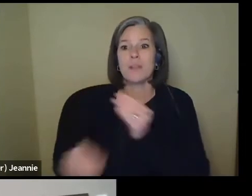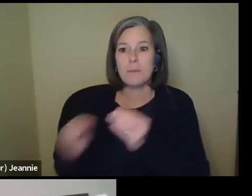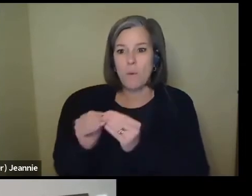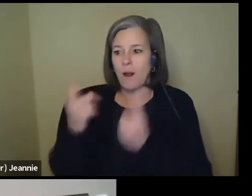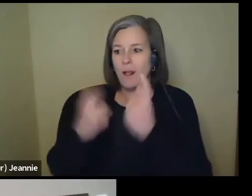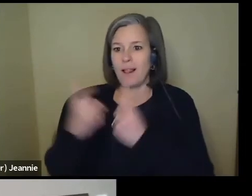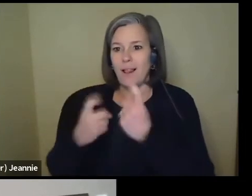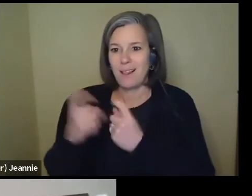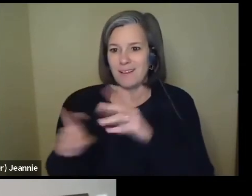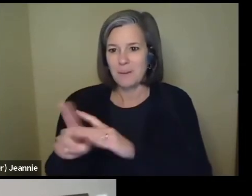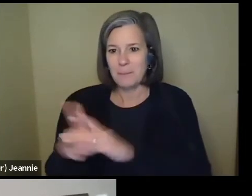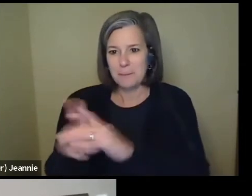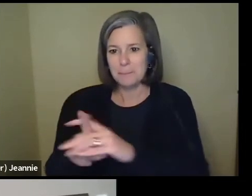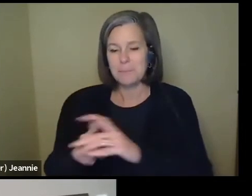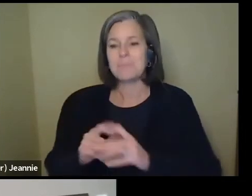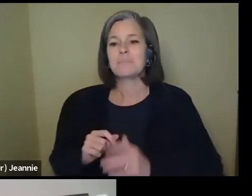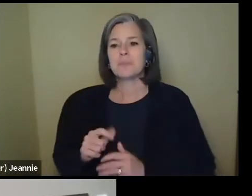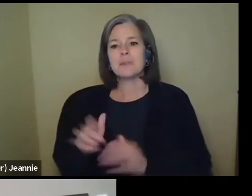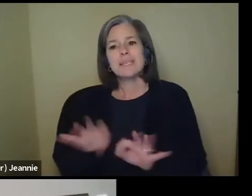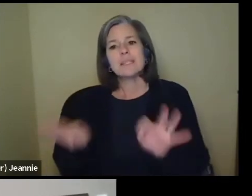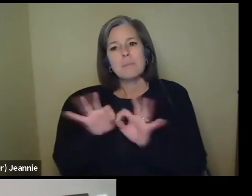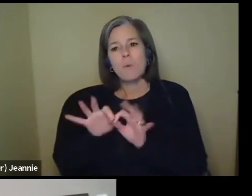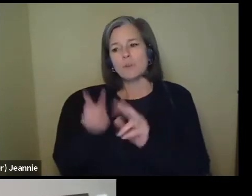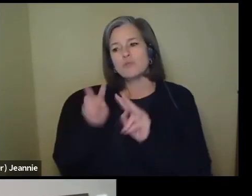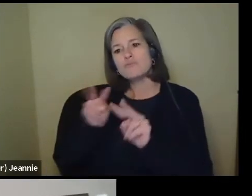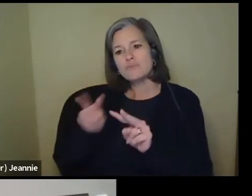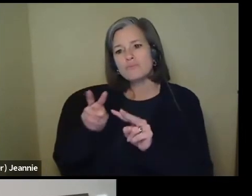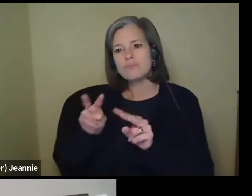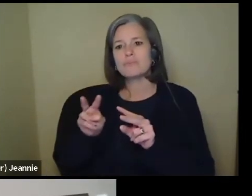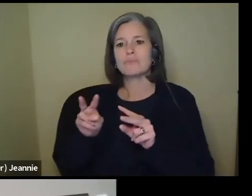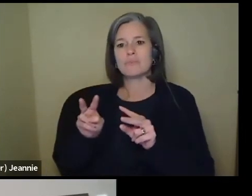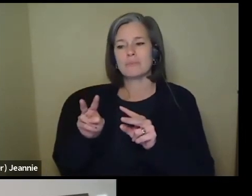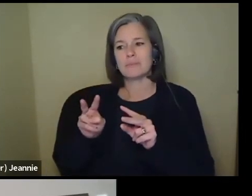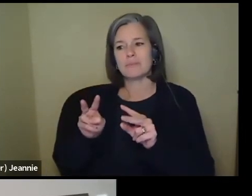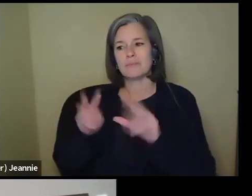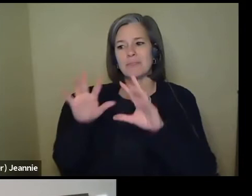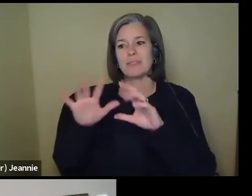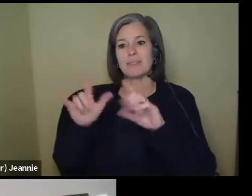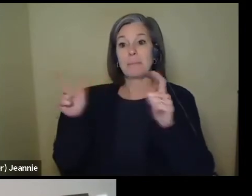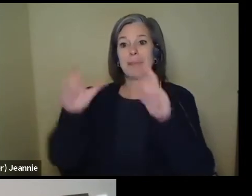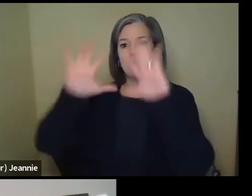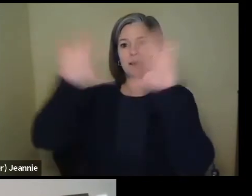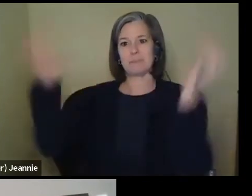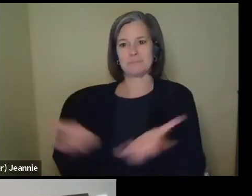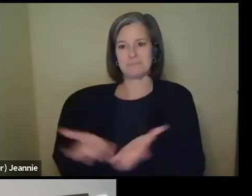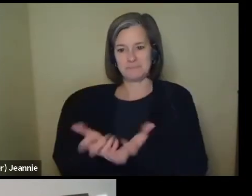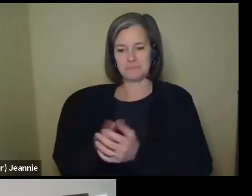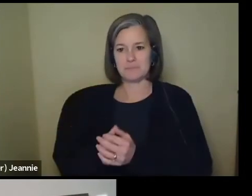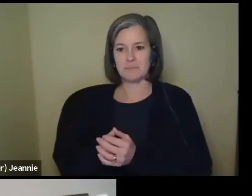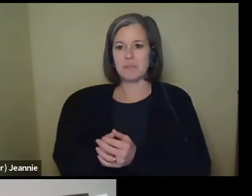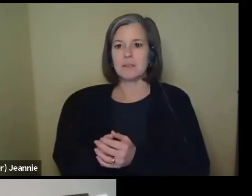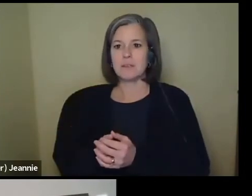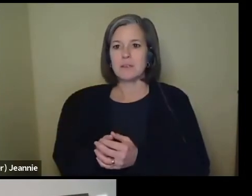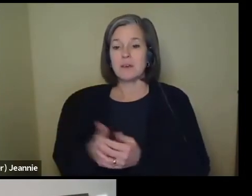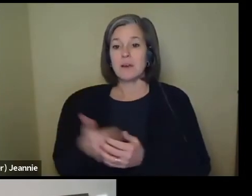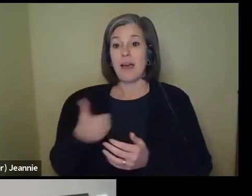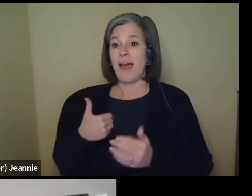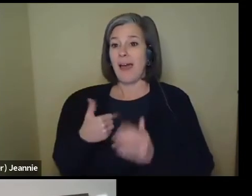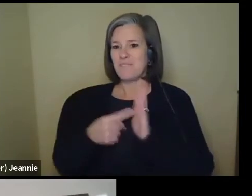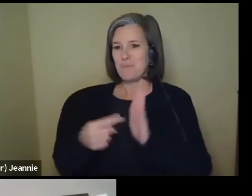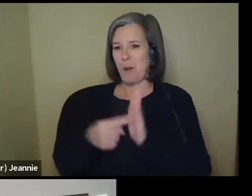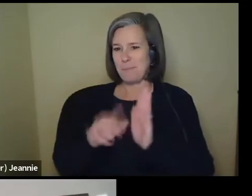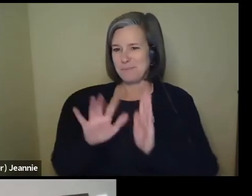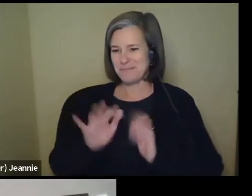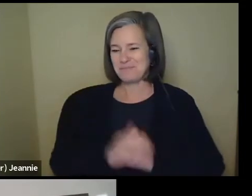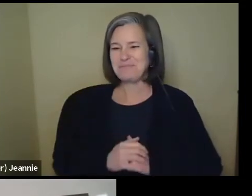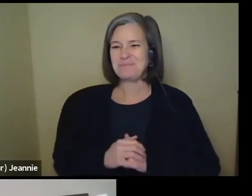it is important to keep your eye on the big picture here. So first of all, I have props for this. N95